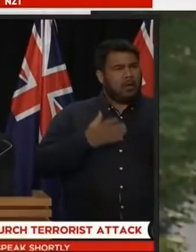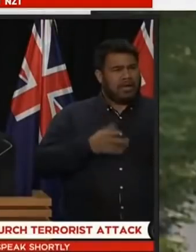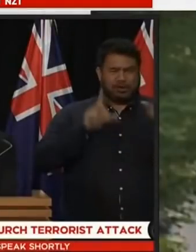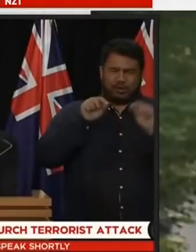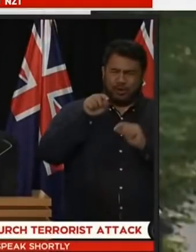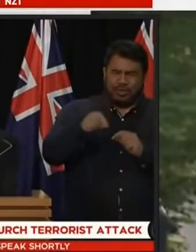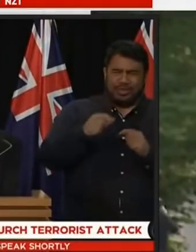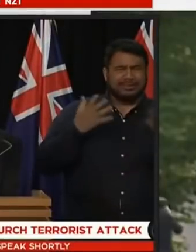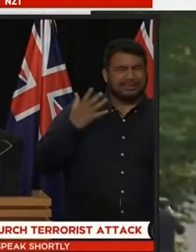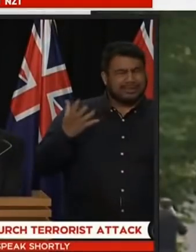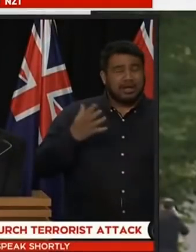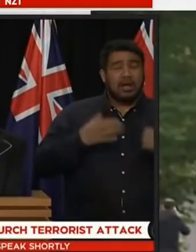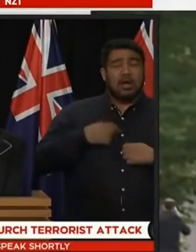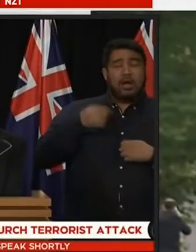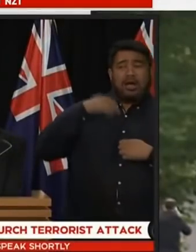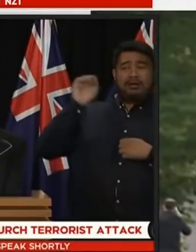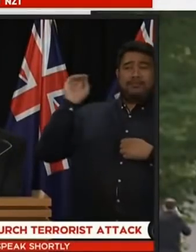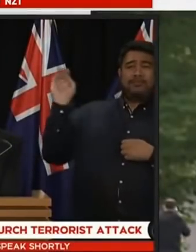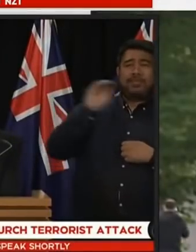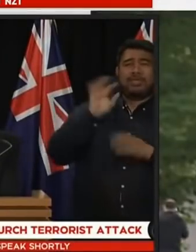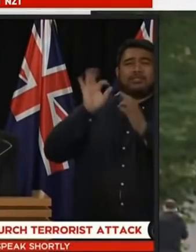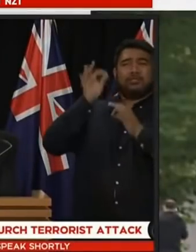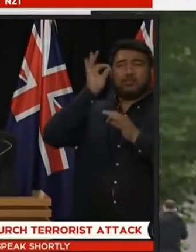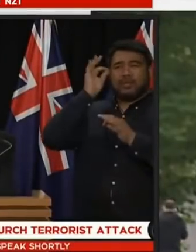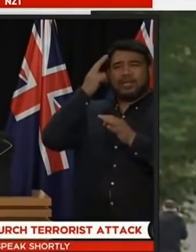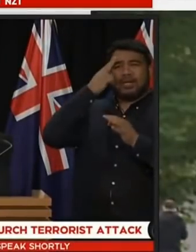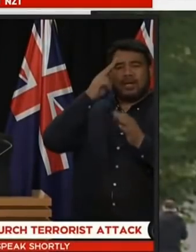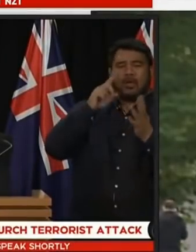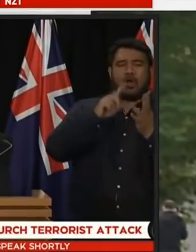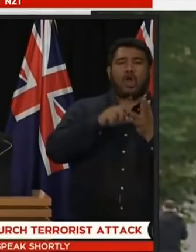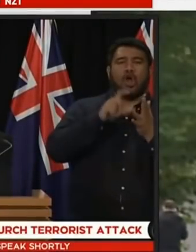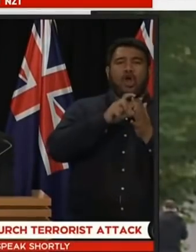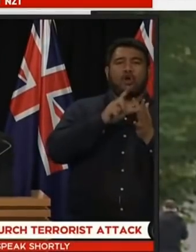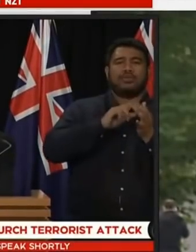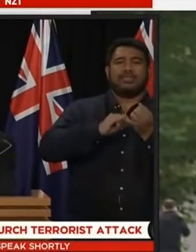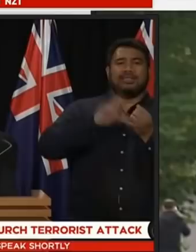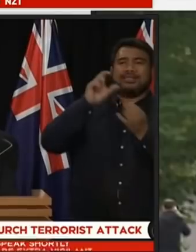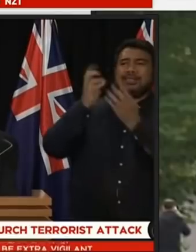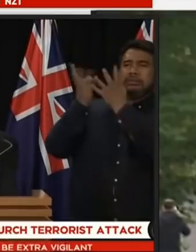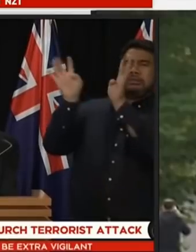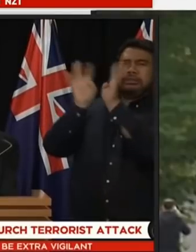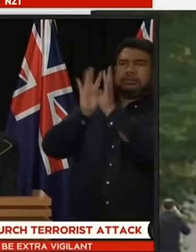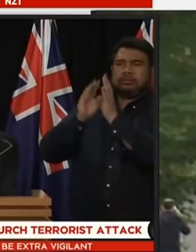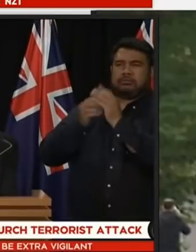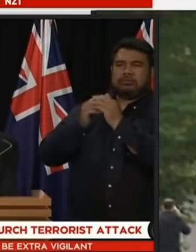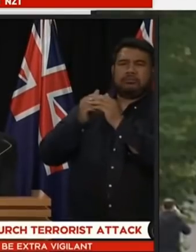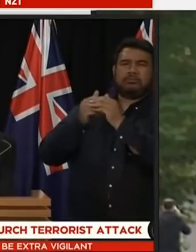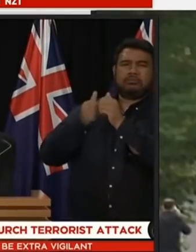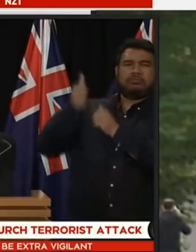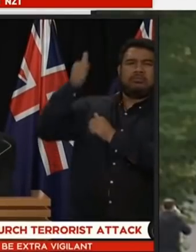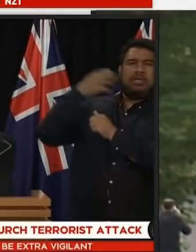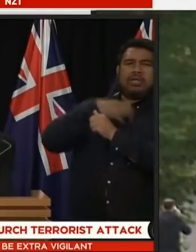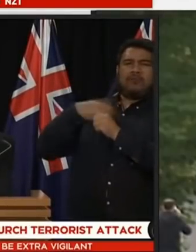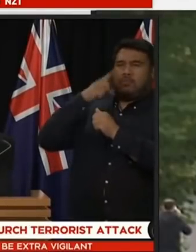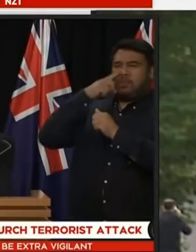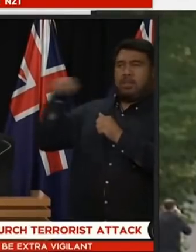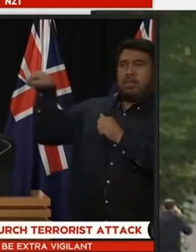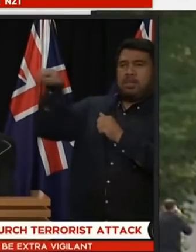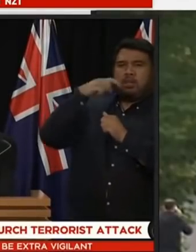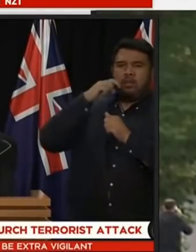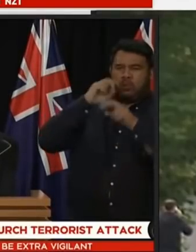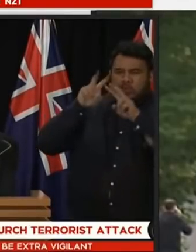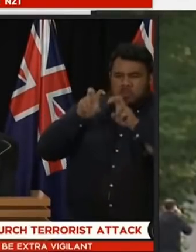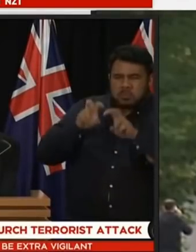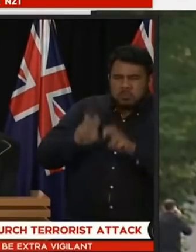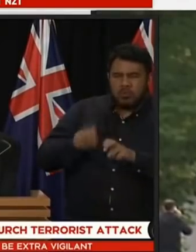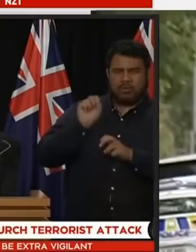instructed odys to report to cabinet on monday on this sequence of events with a view to strengthening our systems on a